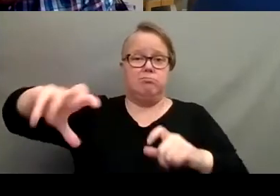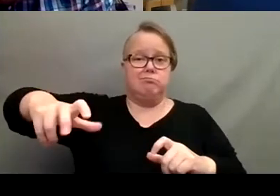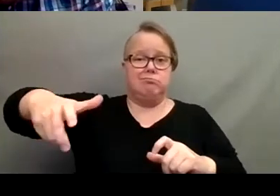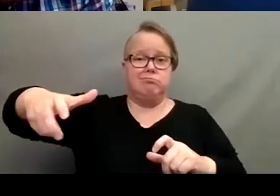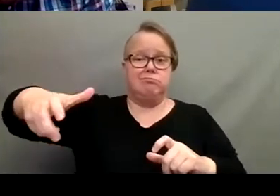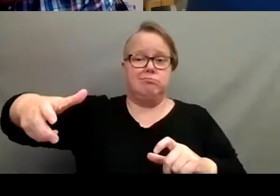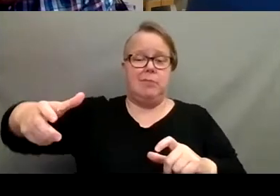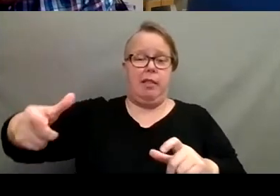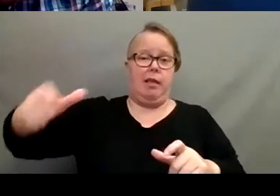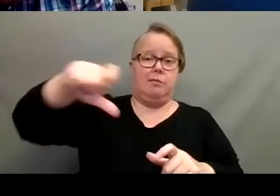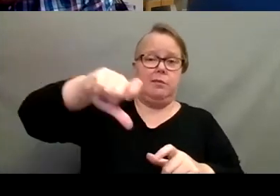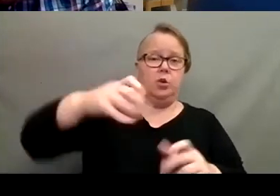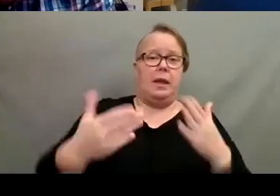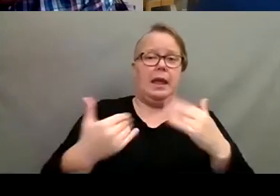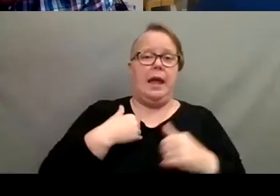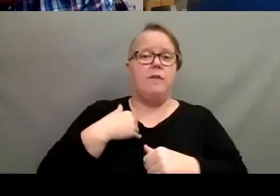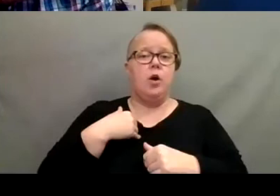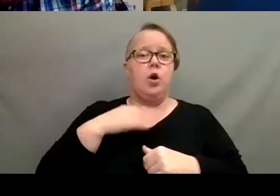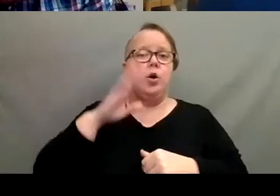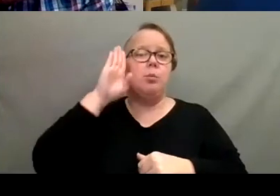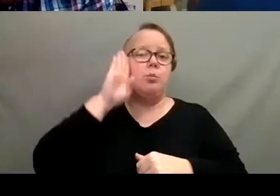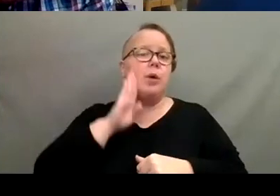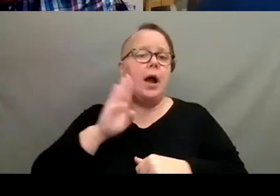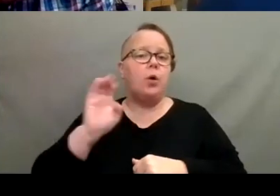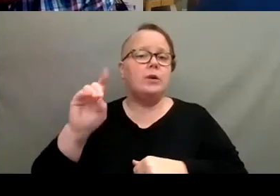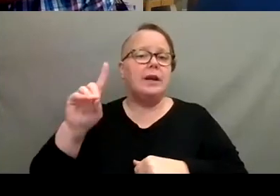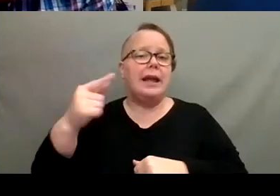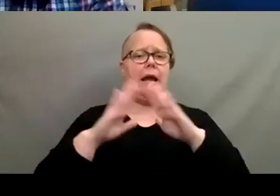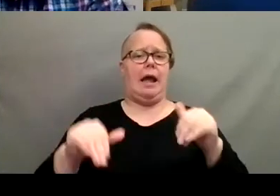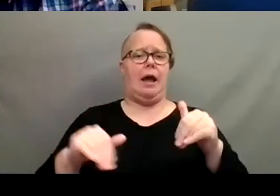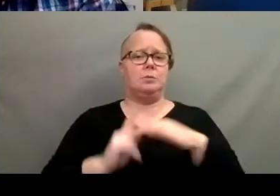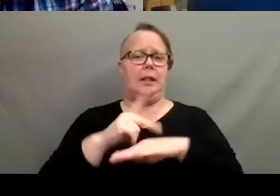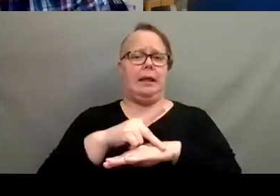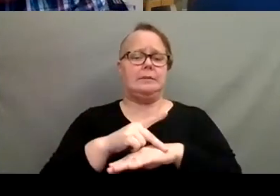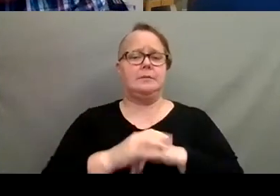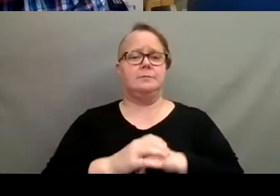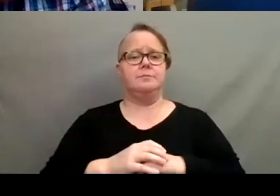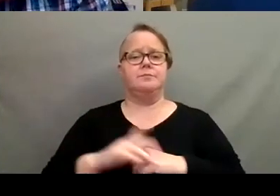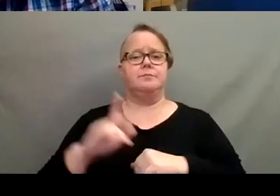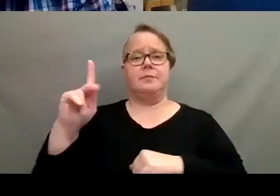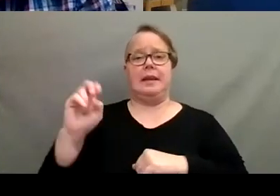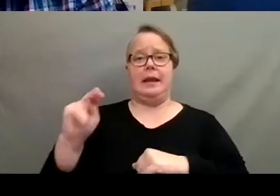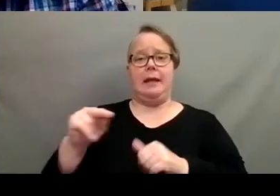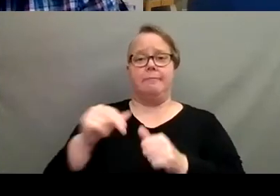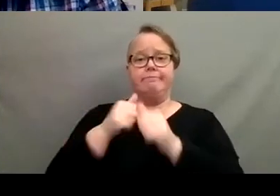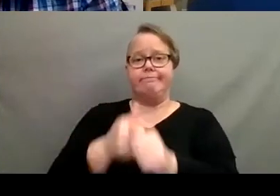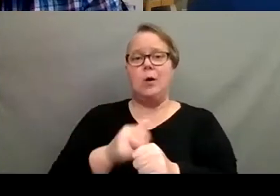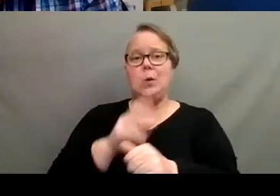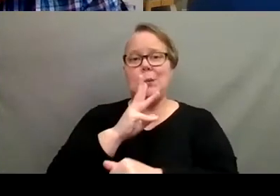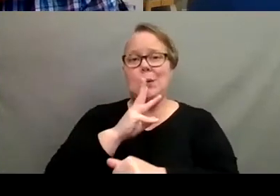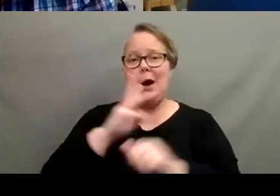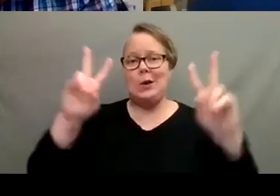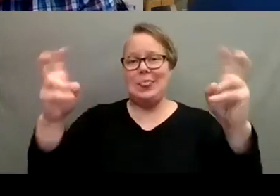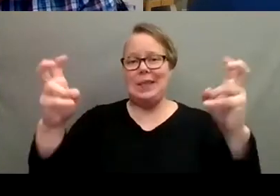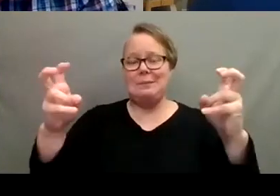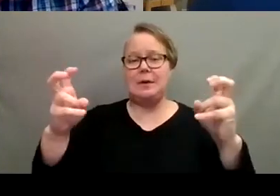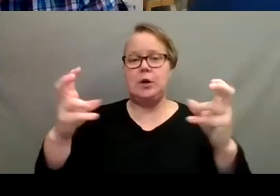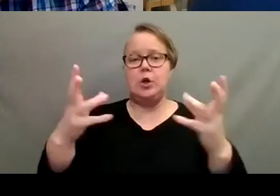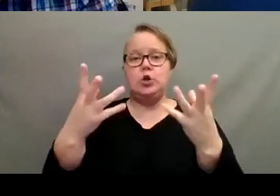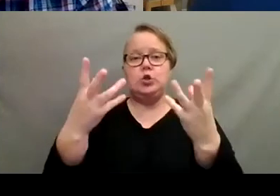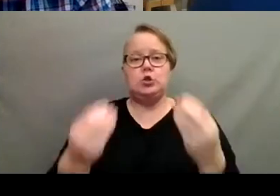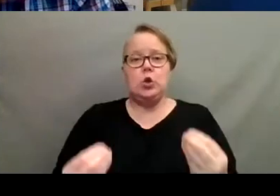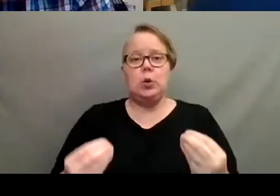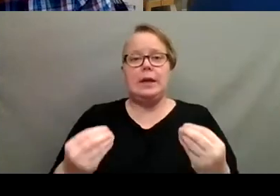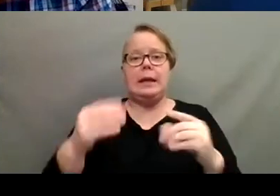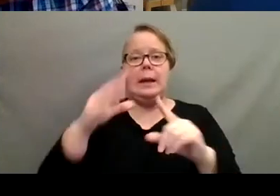of that brown edge on very sensitive, um, house plants. All right. Sticking on that water theme, um, soaking banana peels in